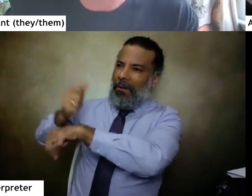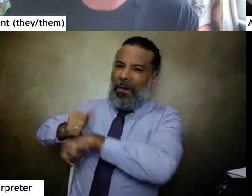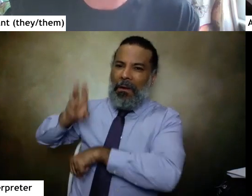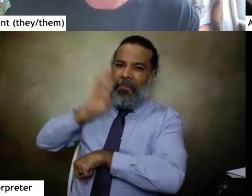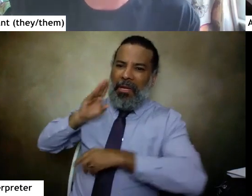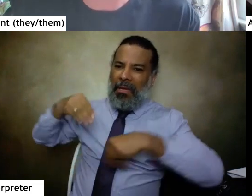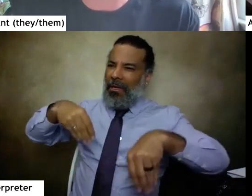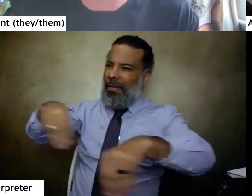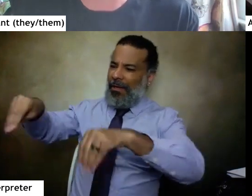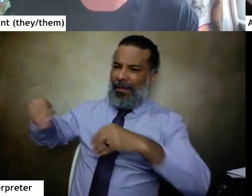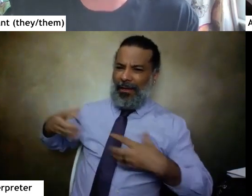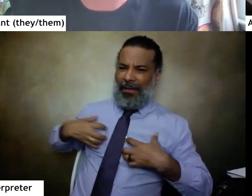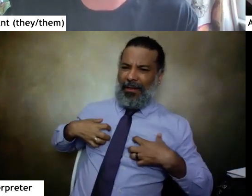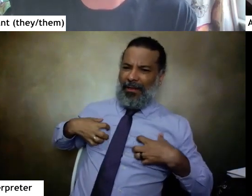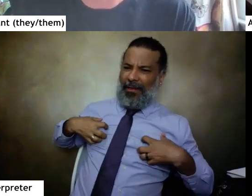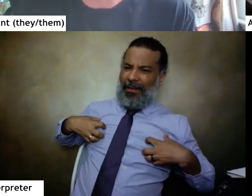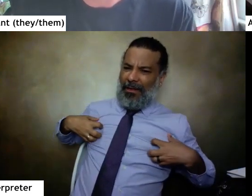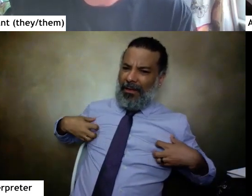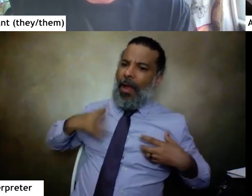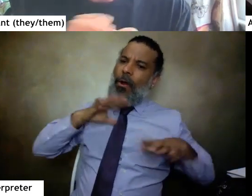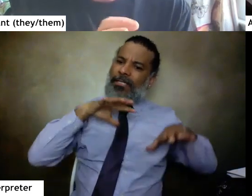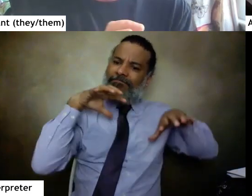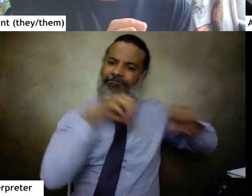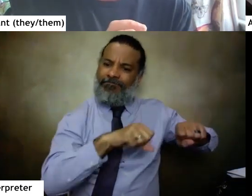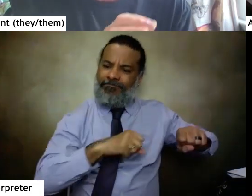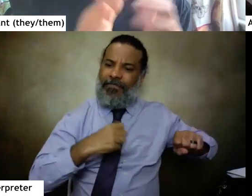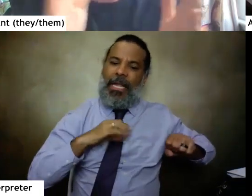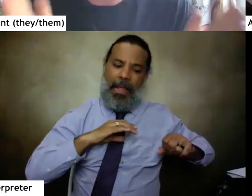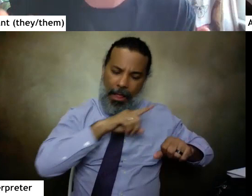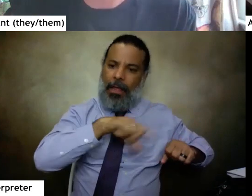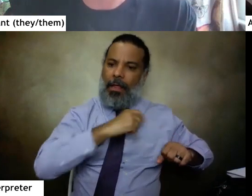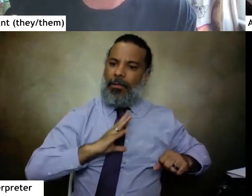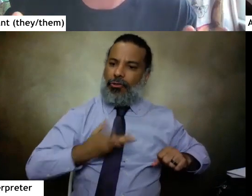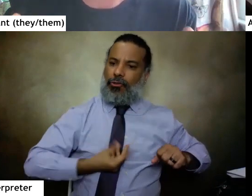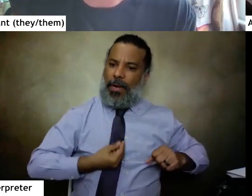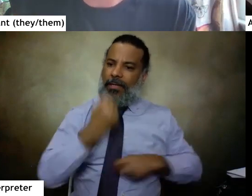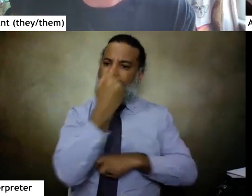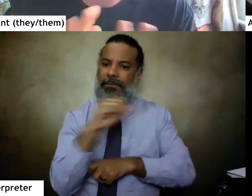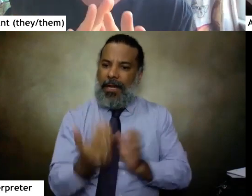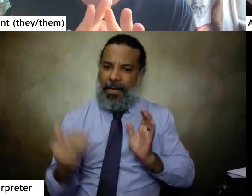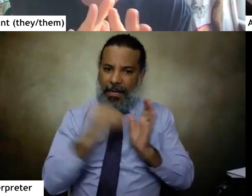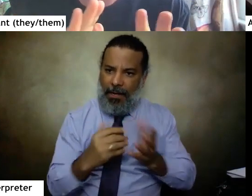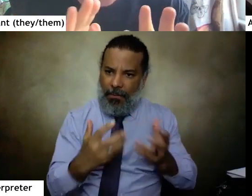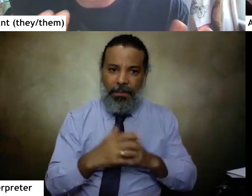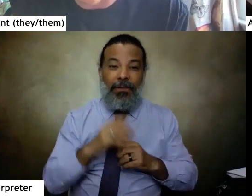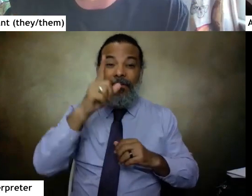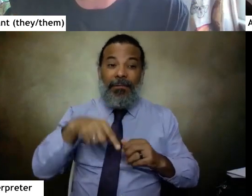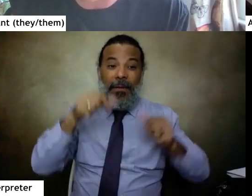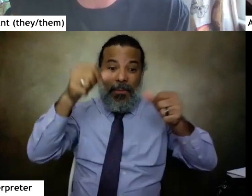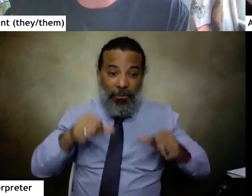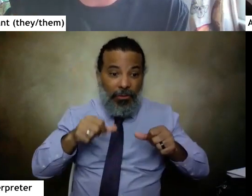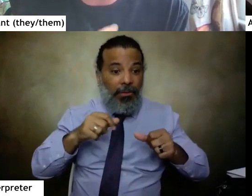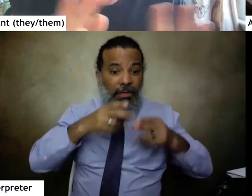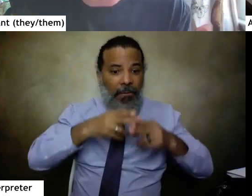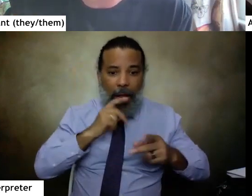abolitionist history of trans liberation. So all the words on this poster are by me, they actually are not